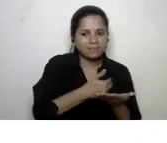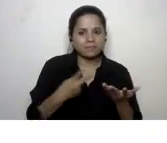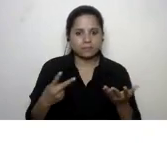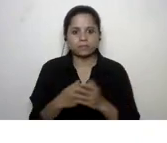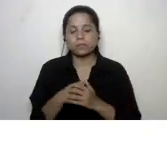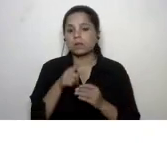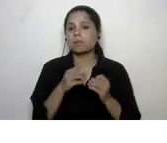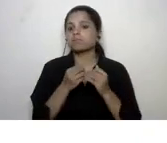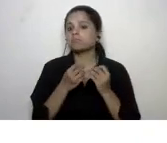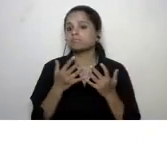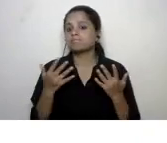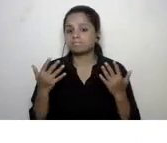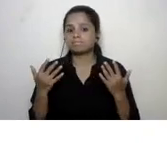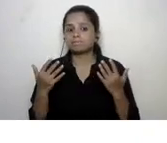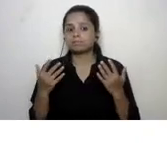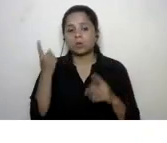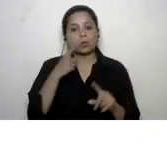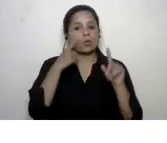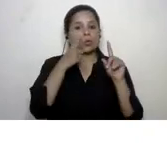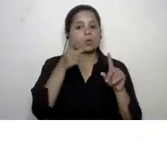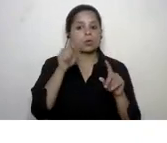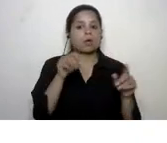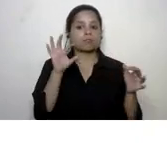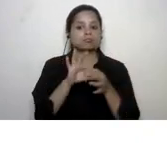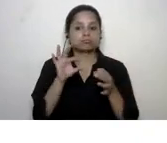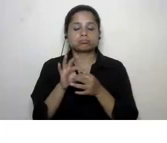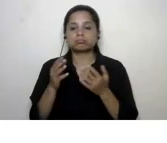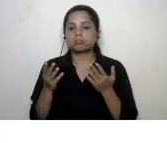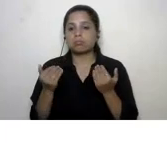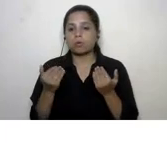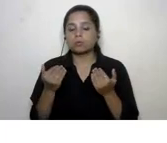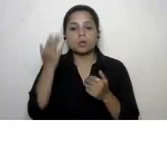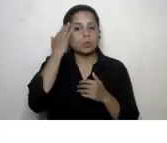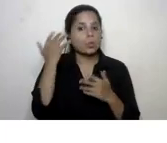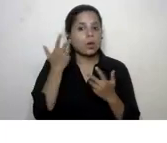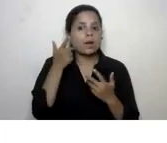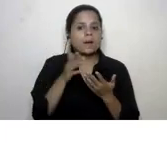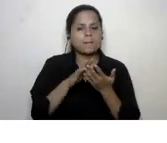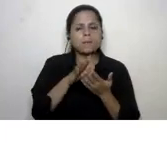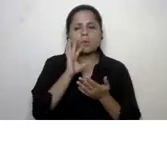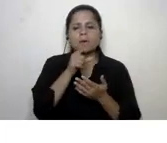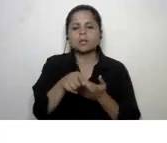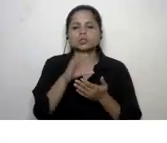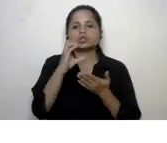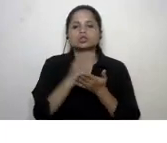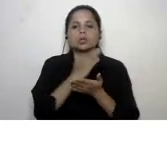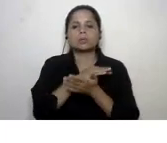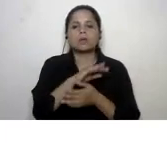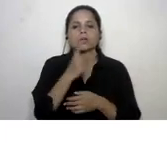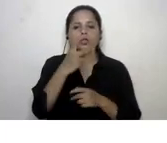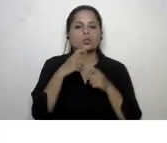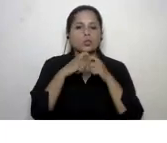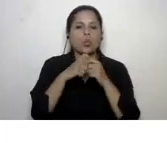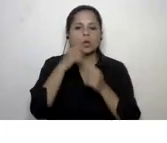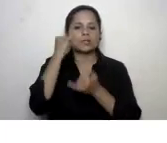of goals which can be linked here because the basically that chapter has only two content questions at the